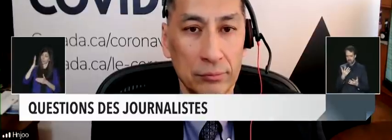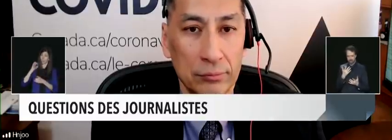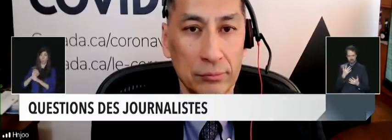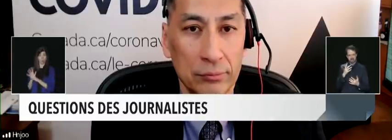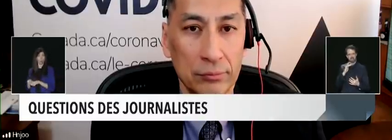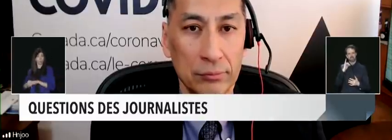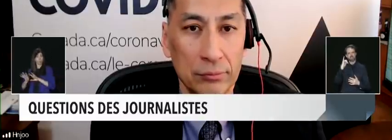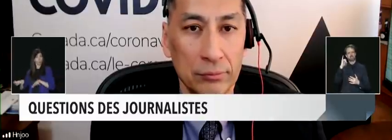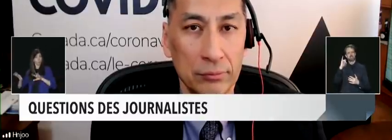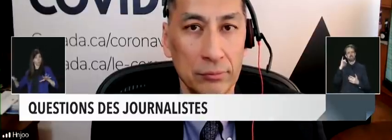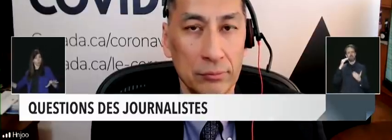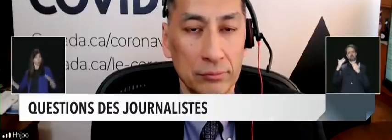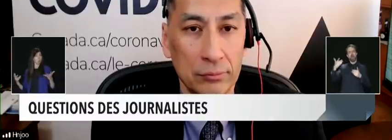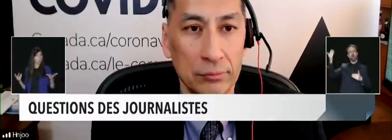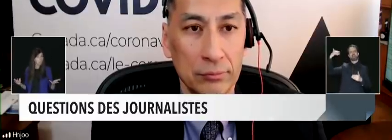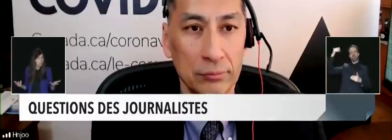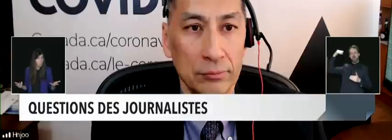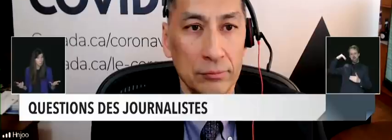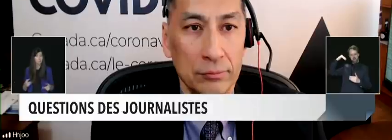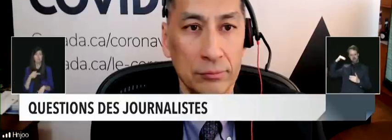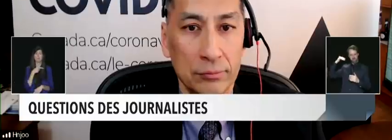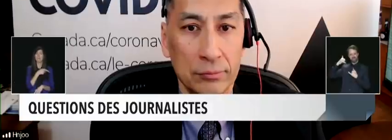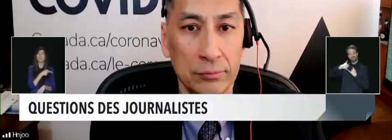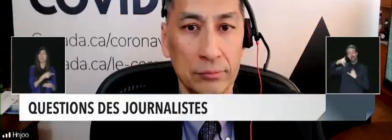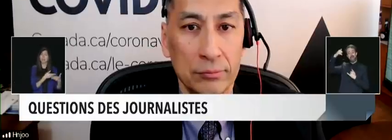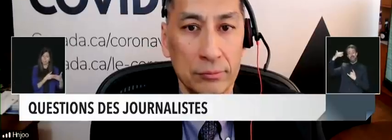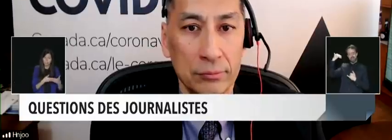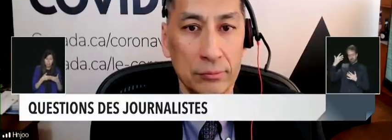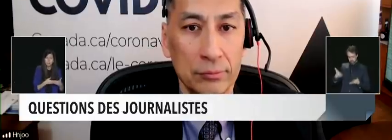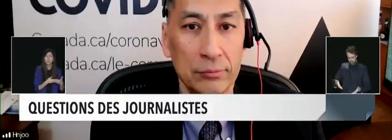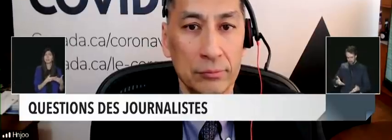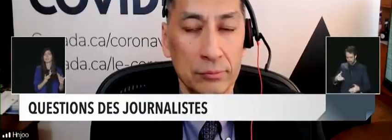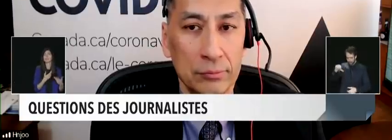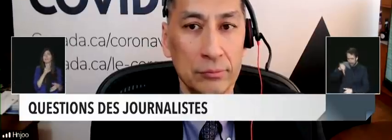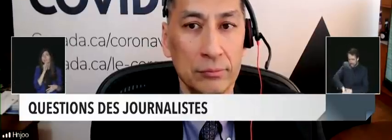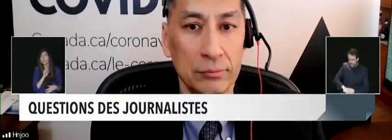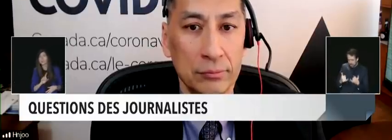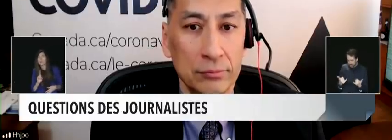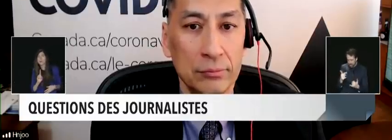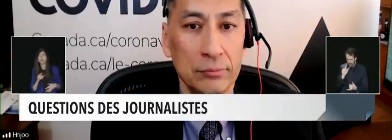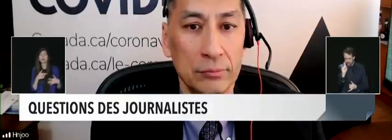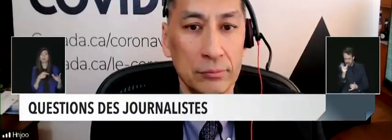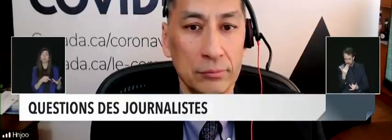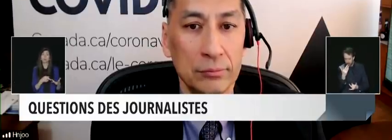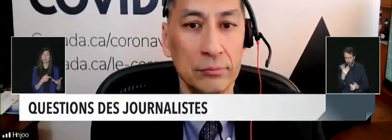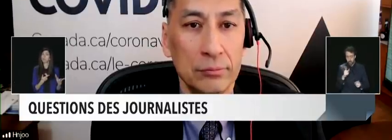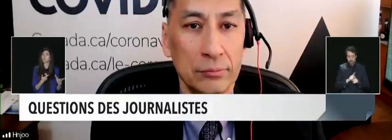these infants and young children, generally speaking, have other underlying conditions?